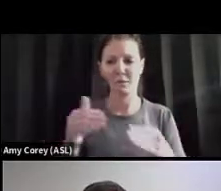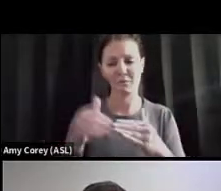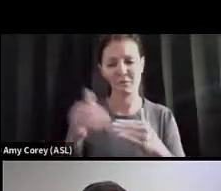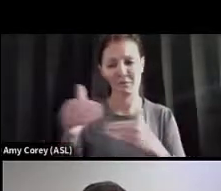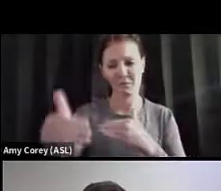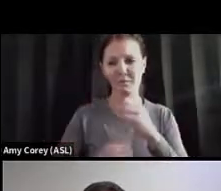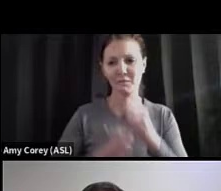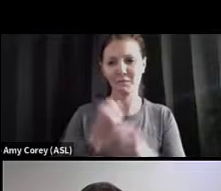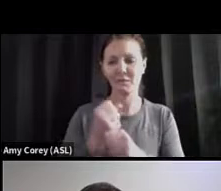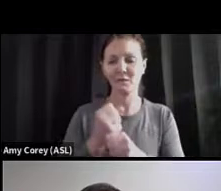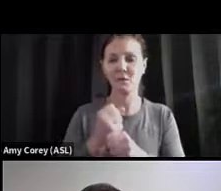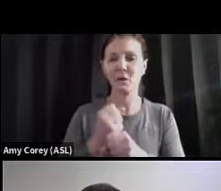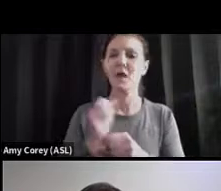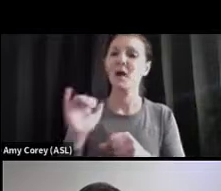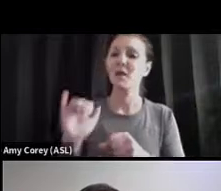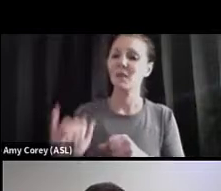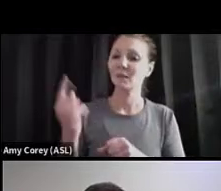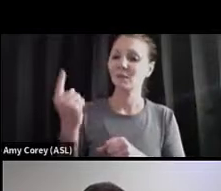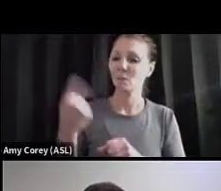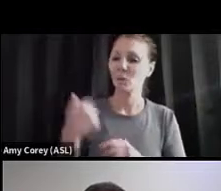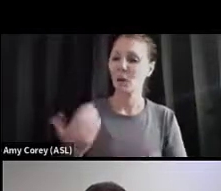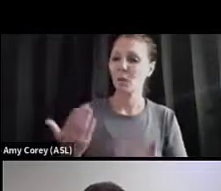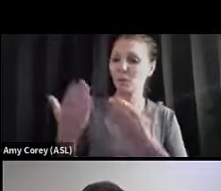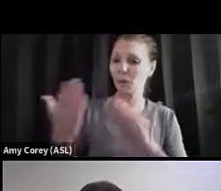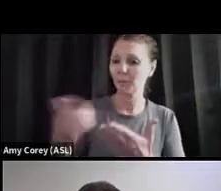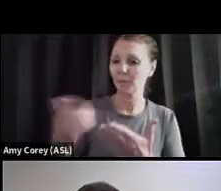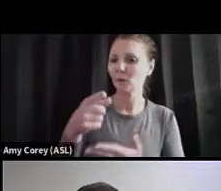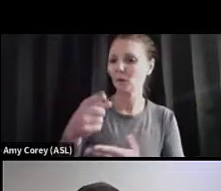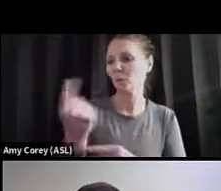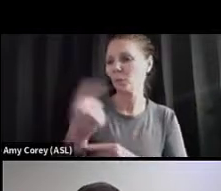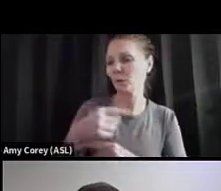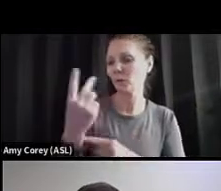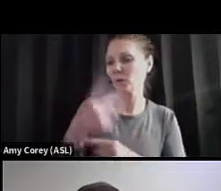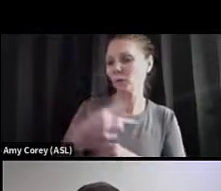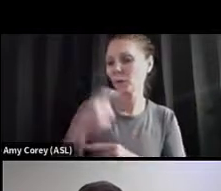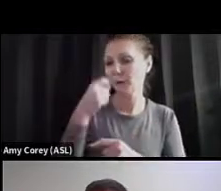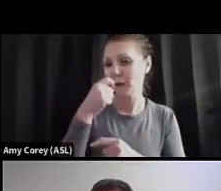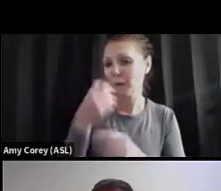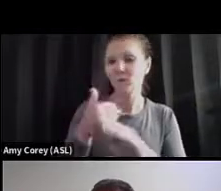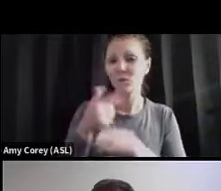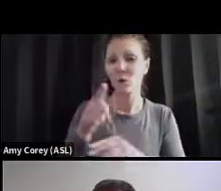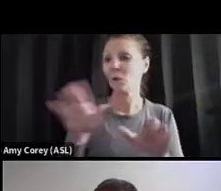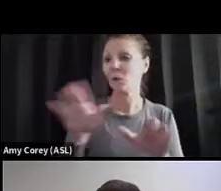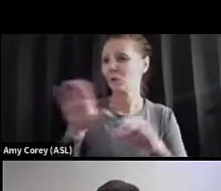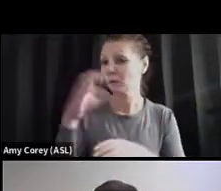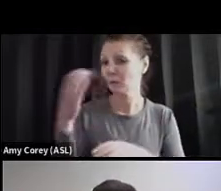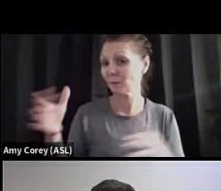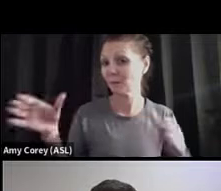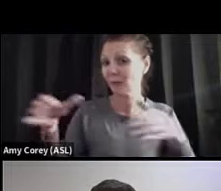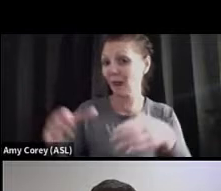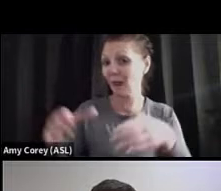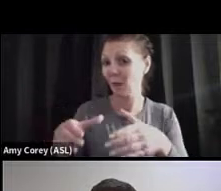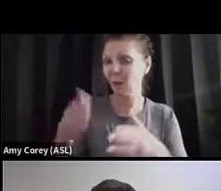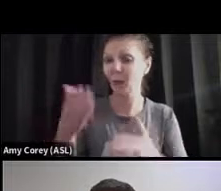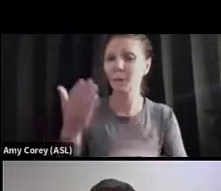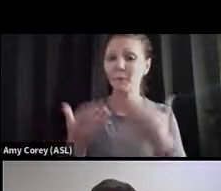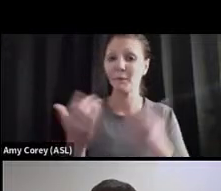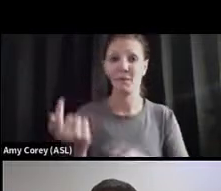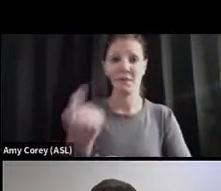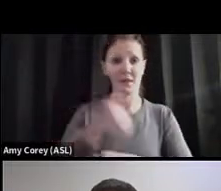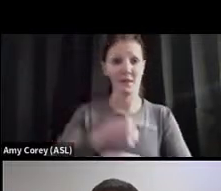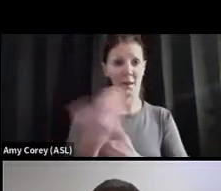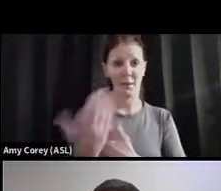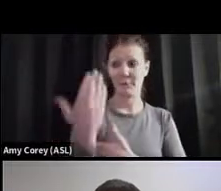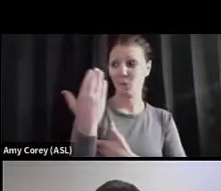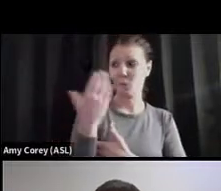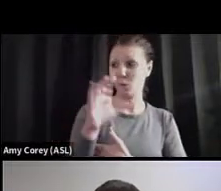tests that I'd recommend that you do a day or two before you go for that Christmas gathering. And again, maybe the day of the Christmas